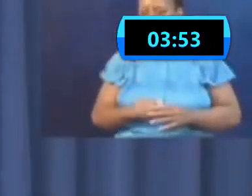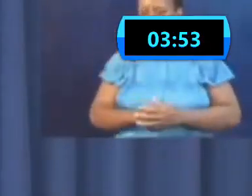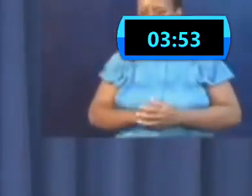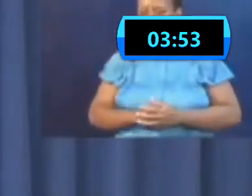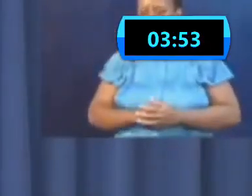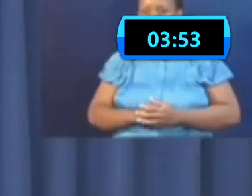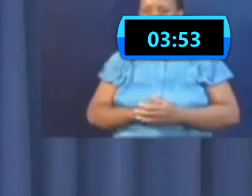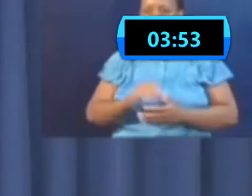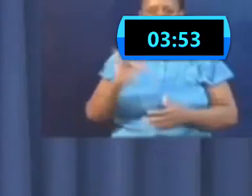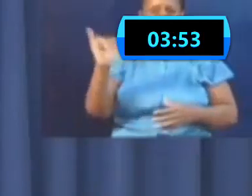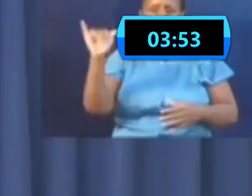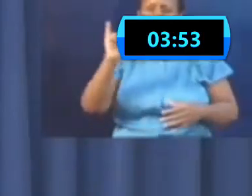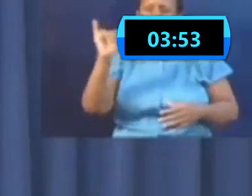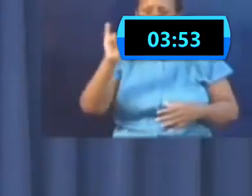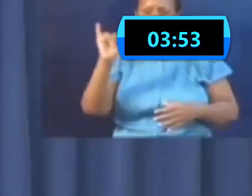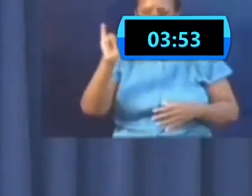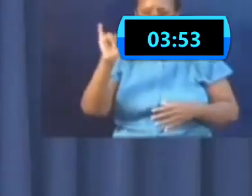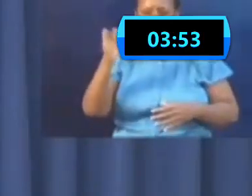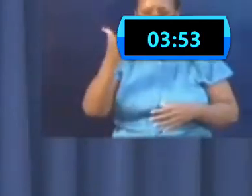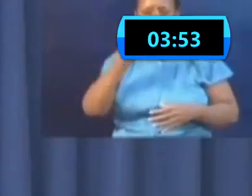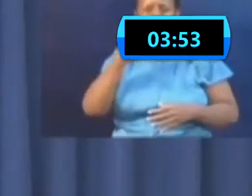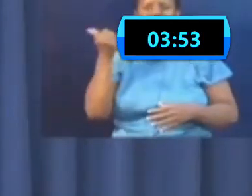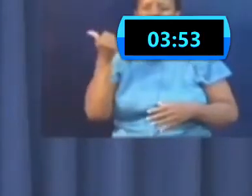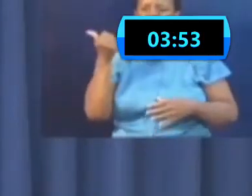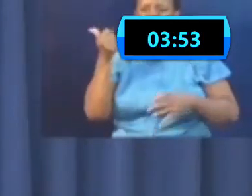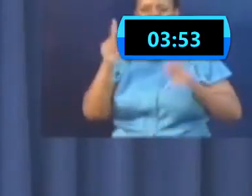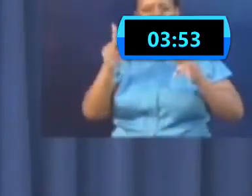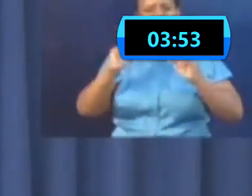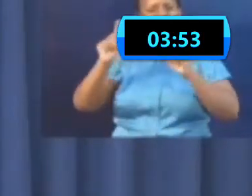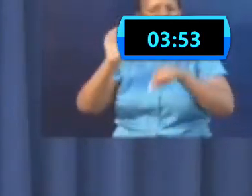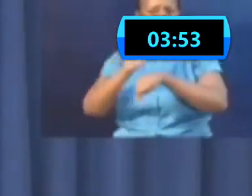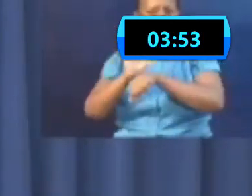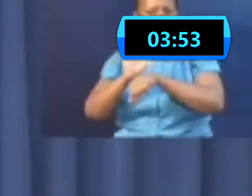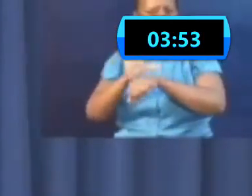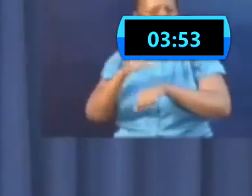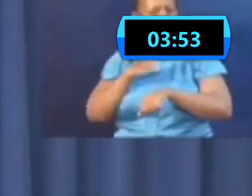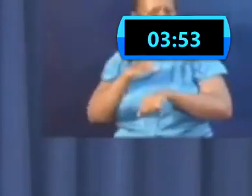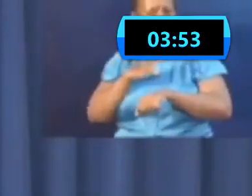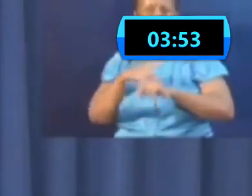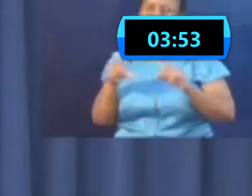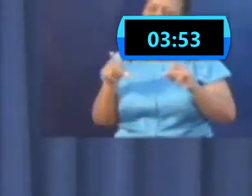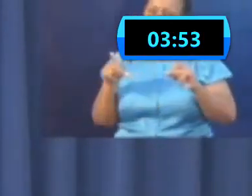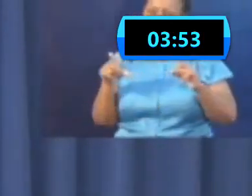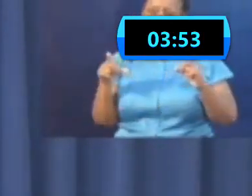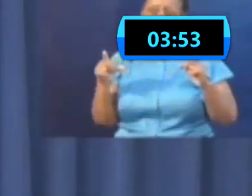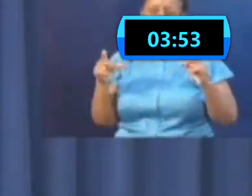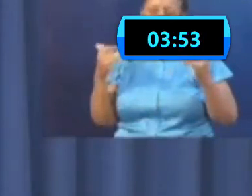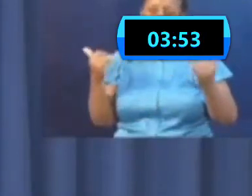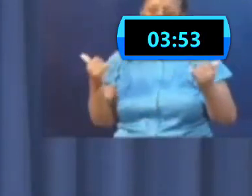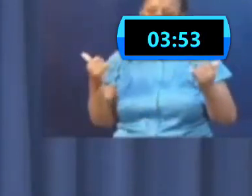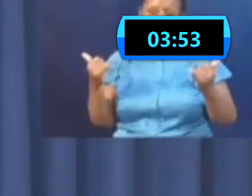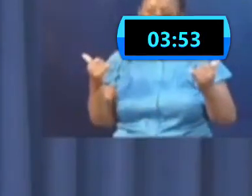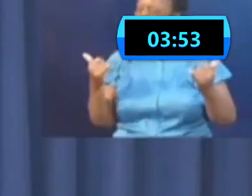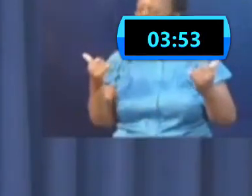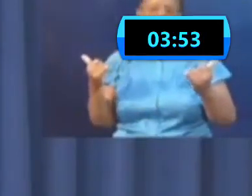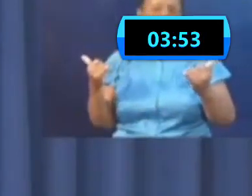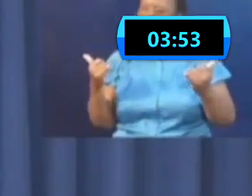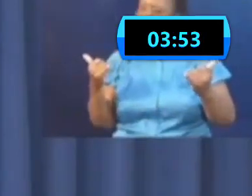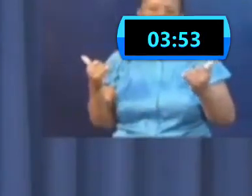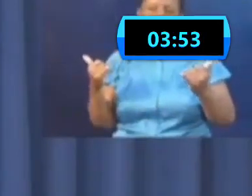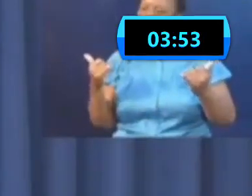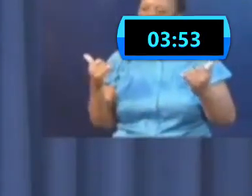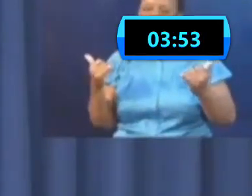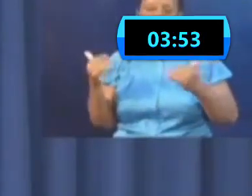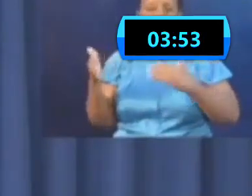spending your time than going to church. We've said as important as that is, as spiritual as that is, as safe as inside the churches,